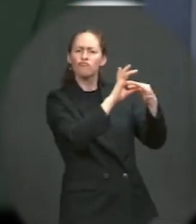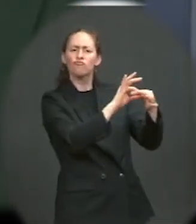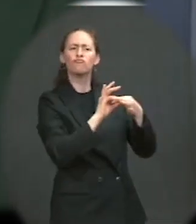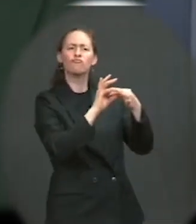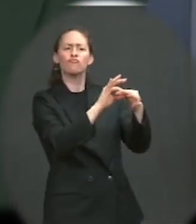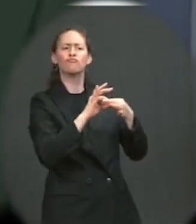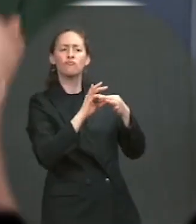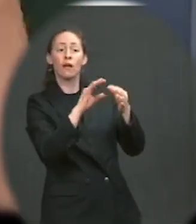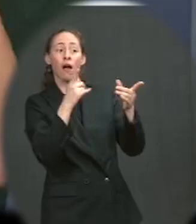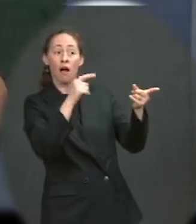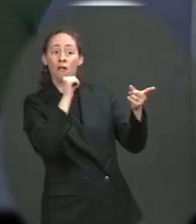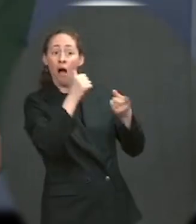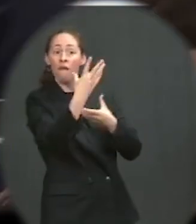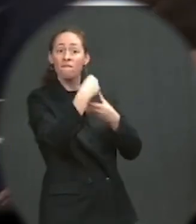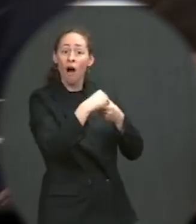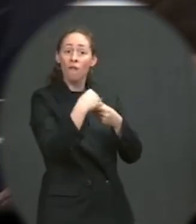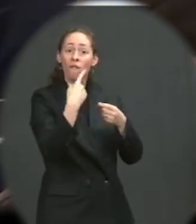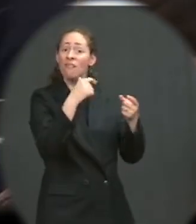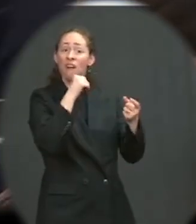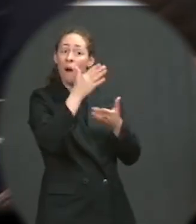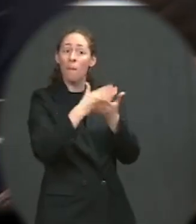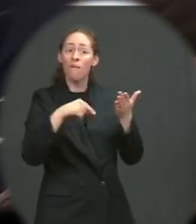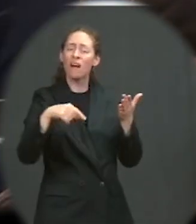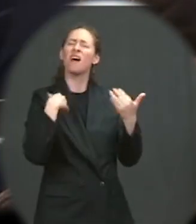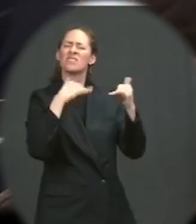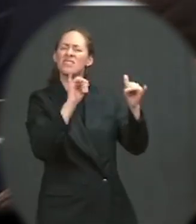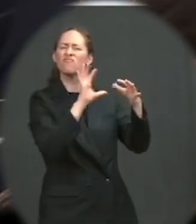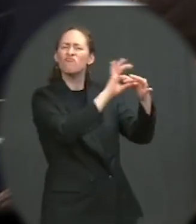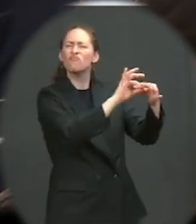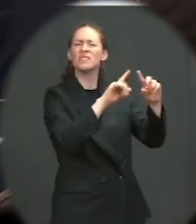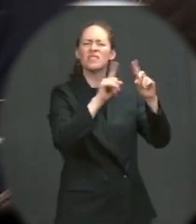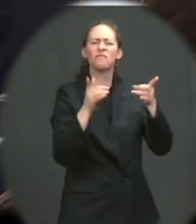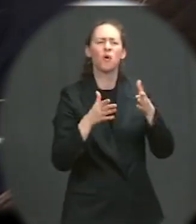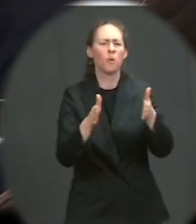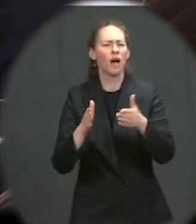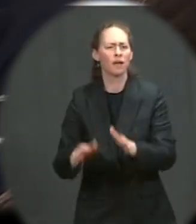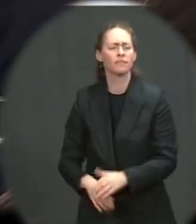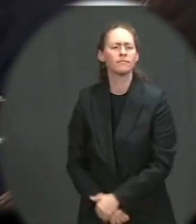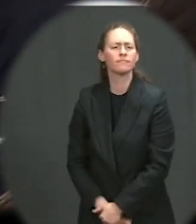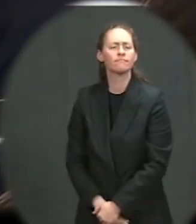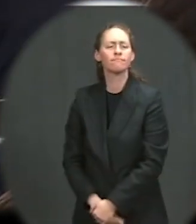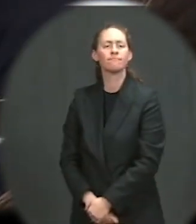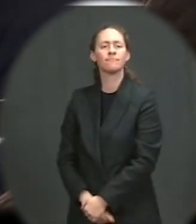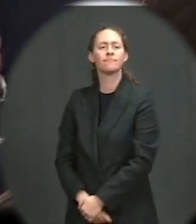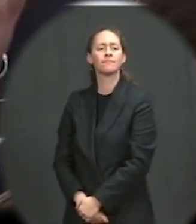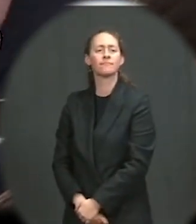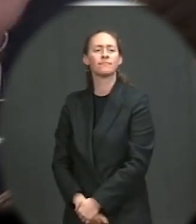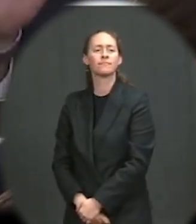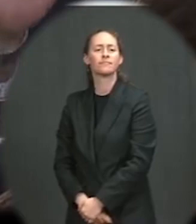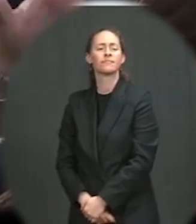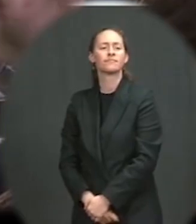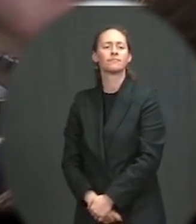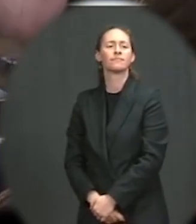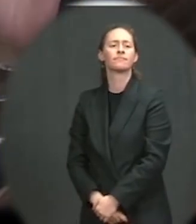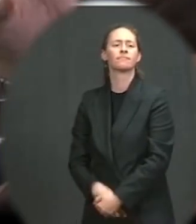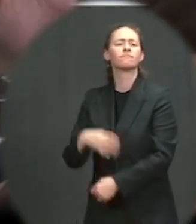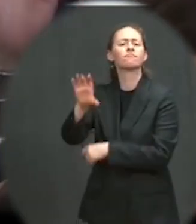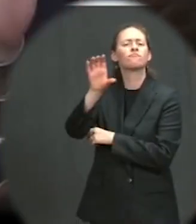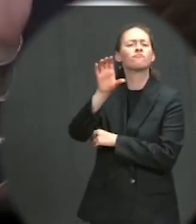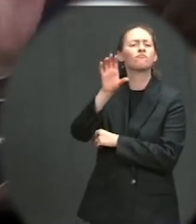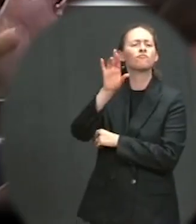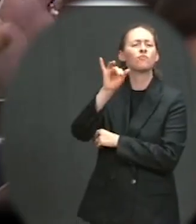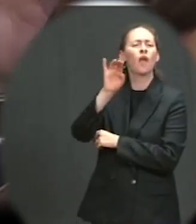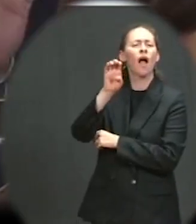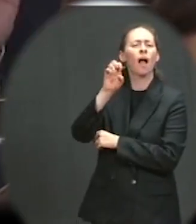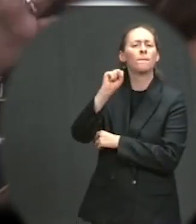this roundtable. One more question on the crime and gun prevention effort. This effort involves